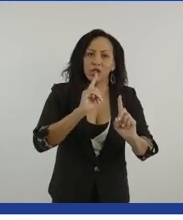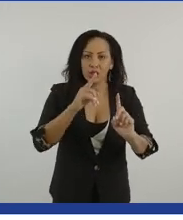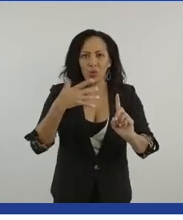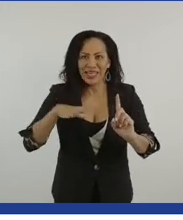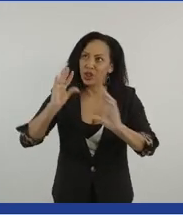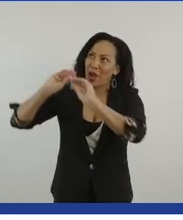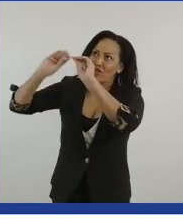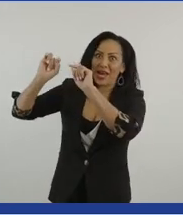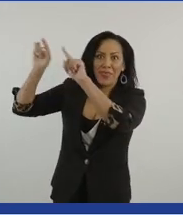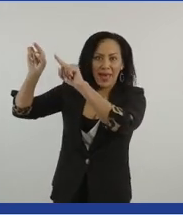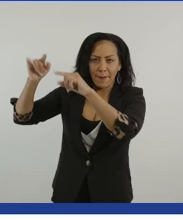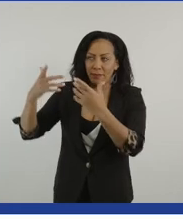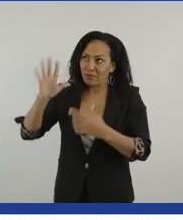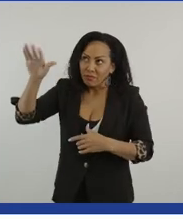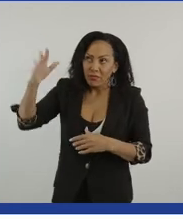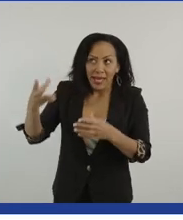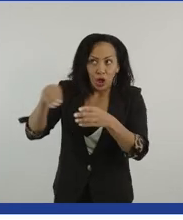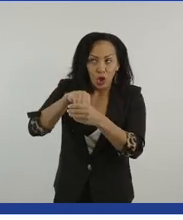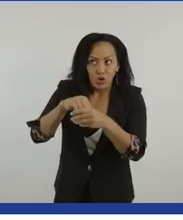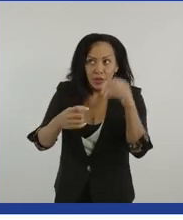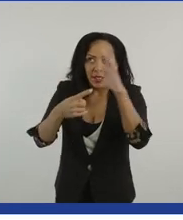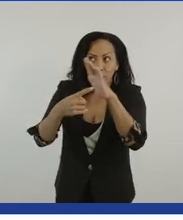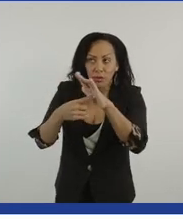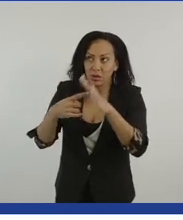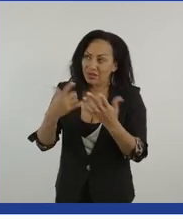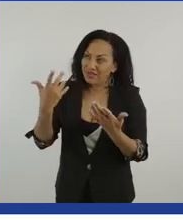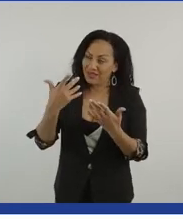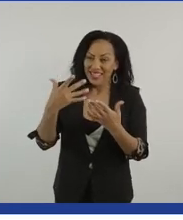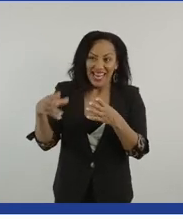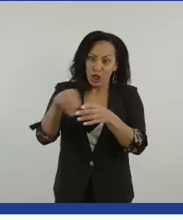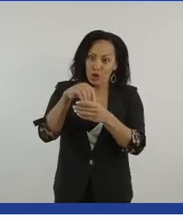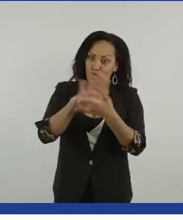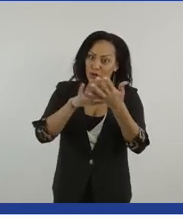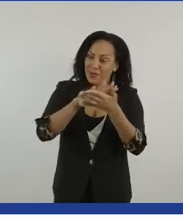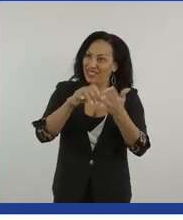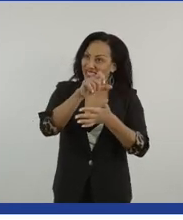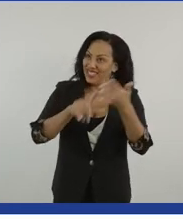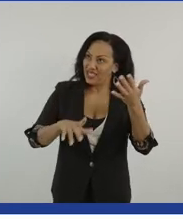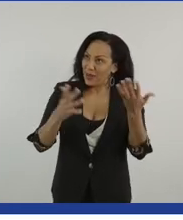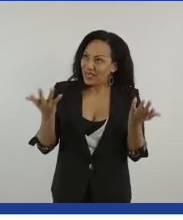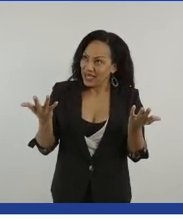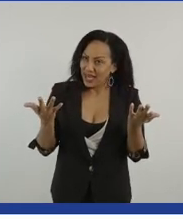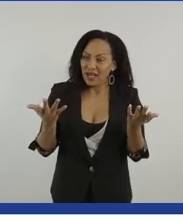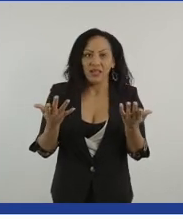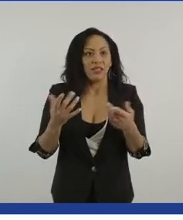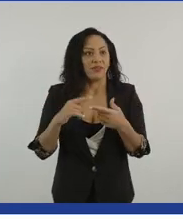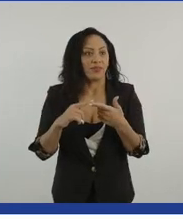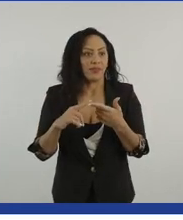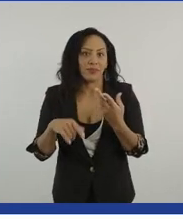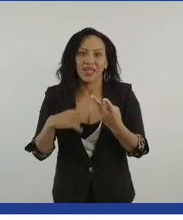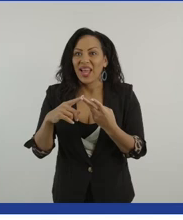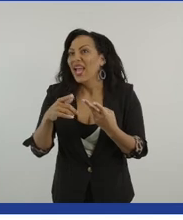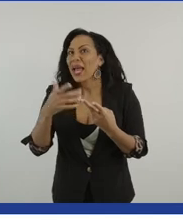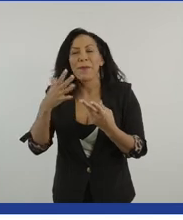inclusion isn't just about disability. It's about everybody within that classroom, high learners, people with disabilities. It's about challenging